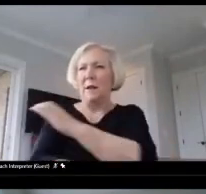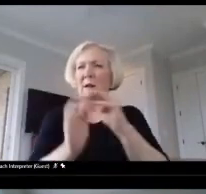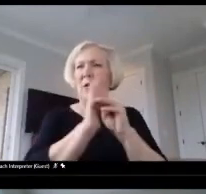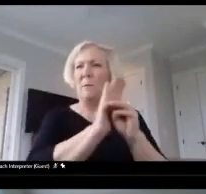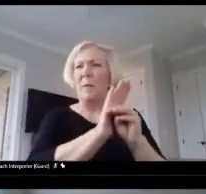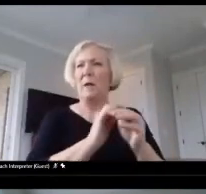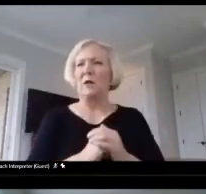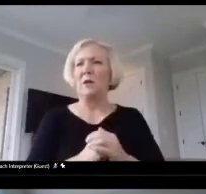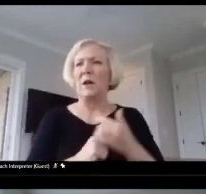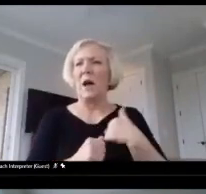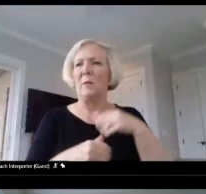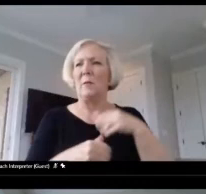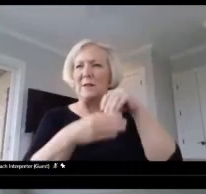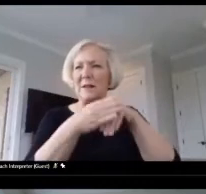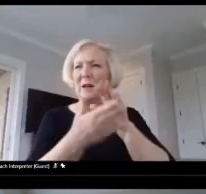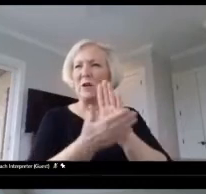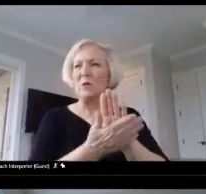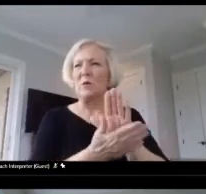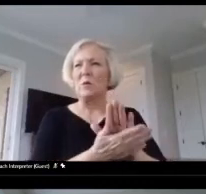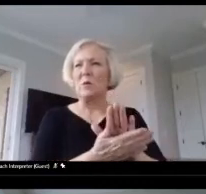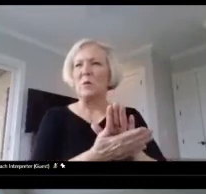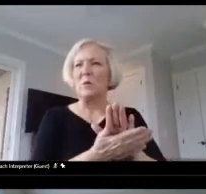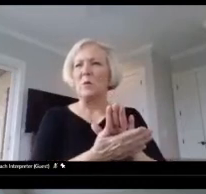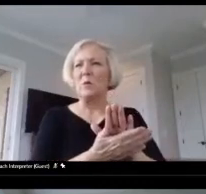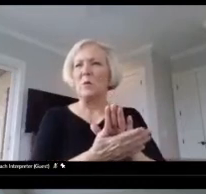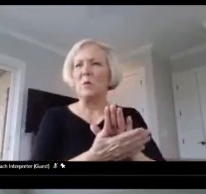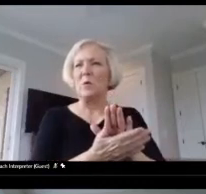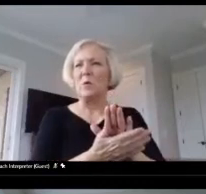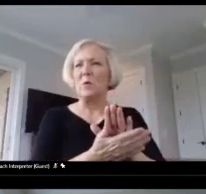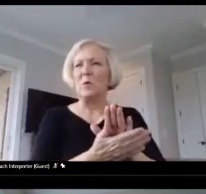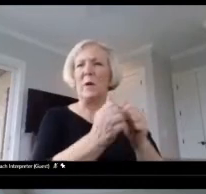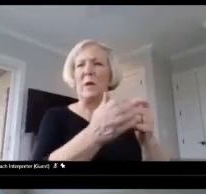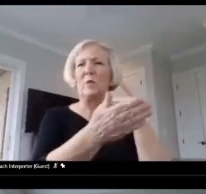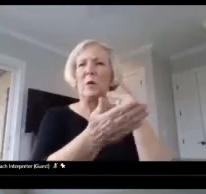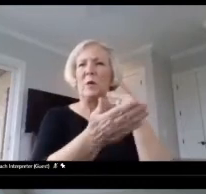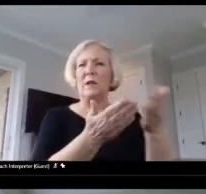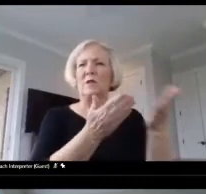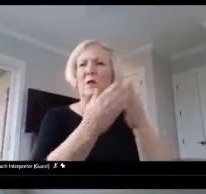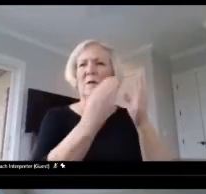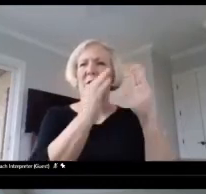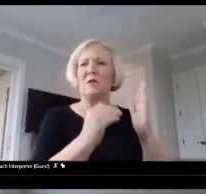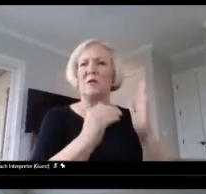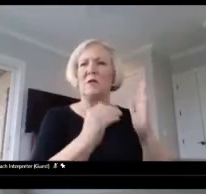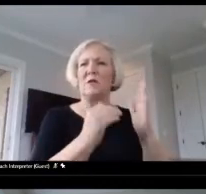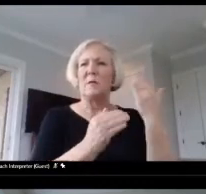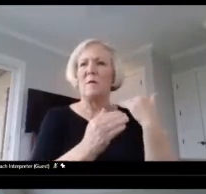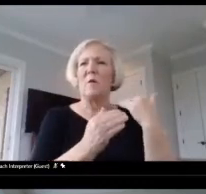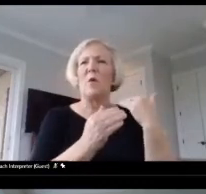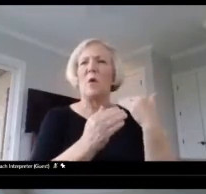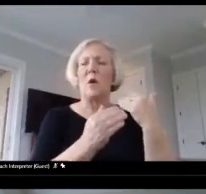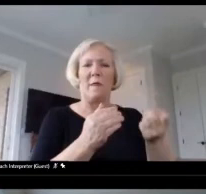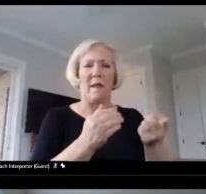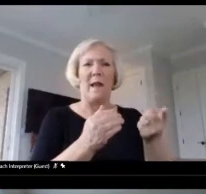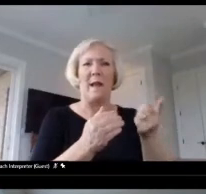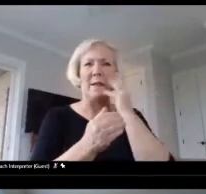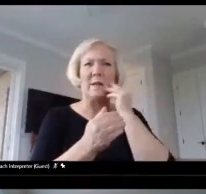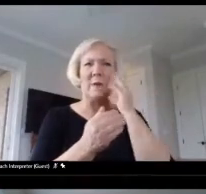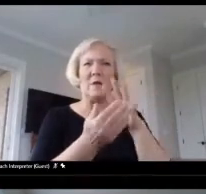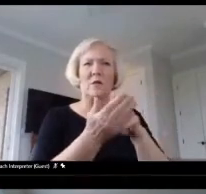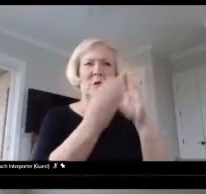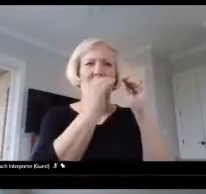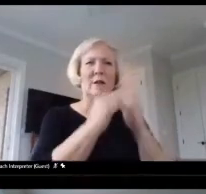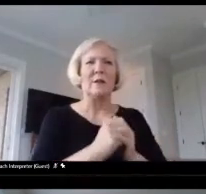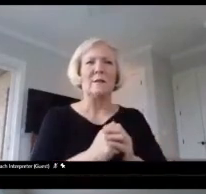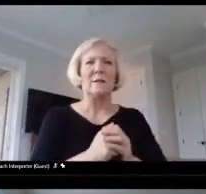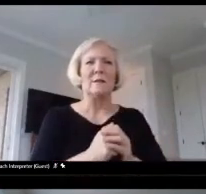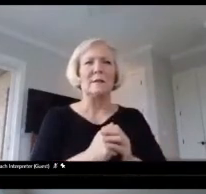in a school with pre-service teachers prior to student teaching. And fortunately, I have been able to